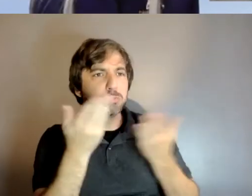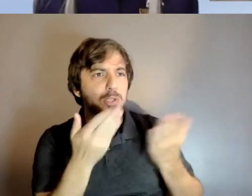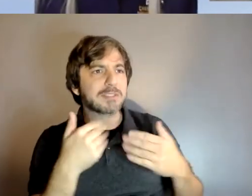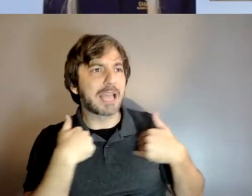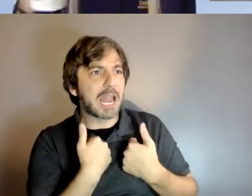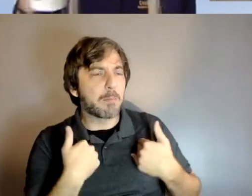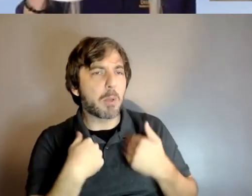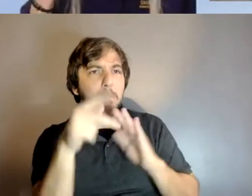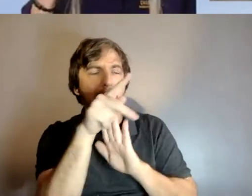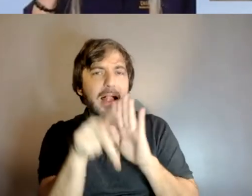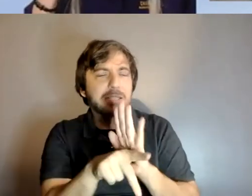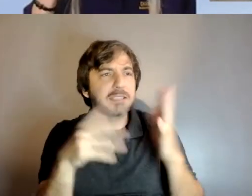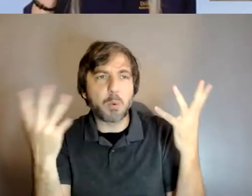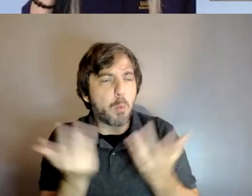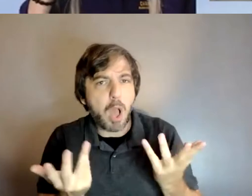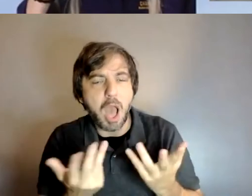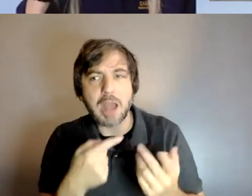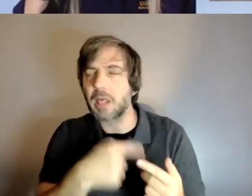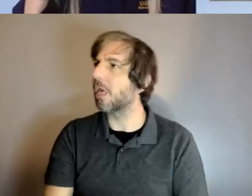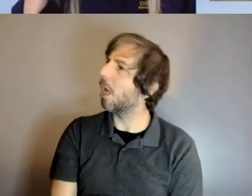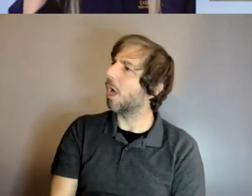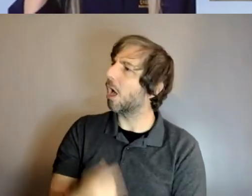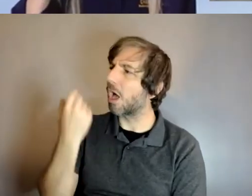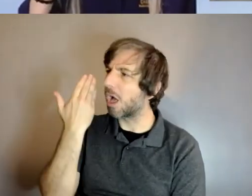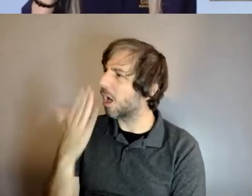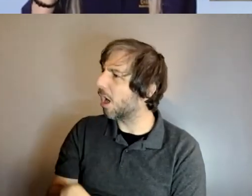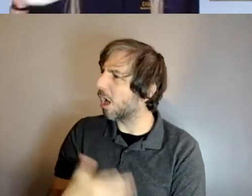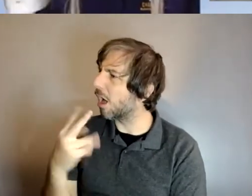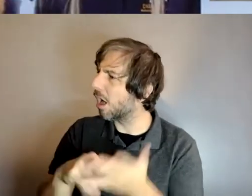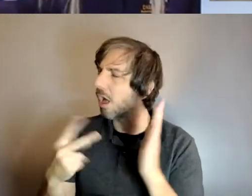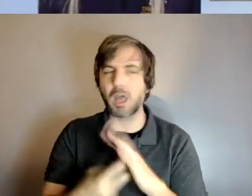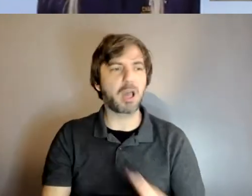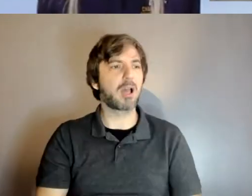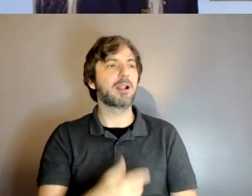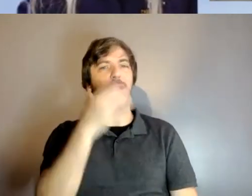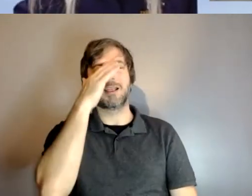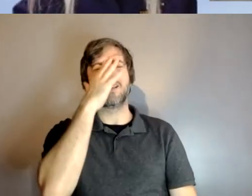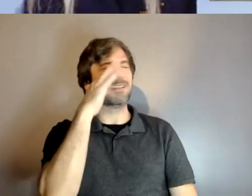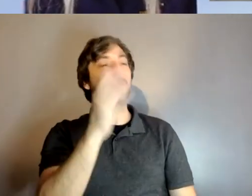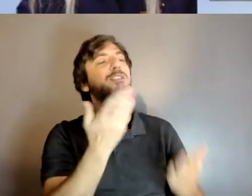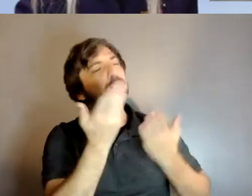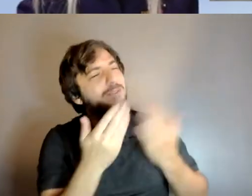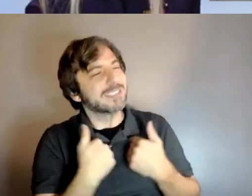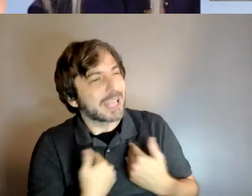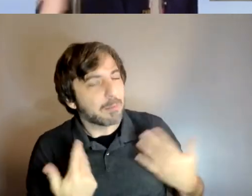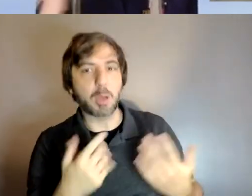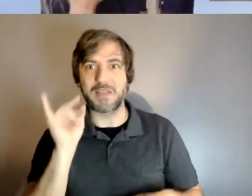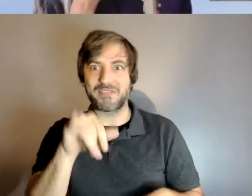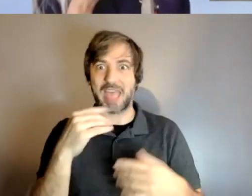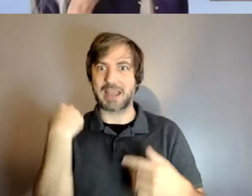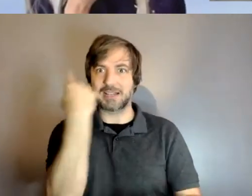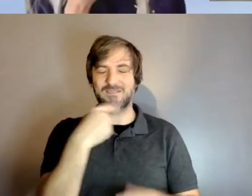or i'll say oh yeah yeah of course service animals great okay um but also that look of panic